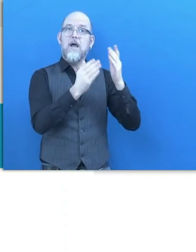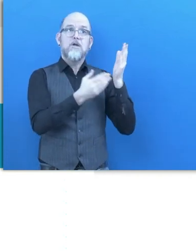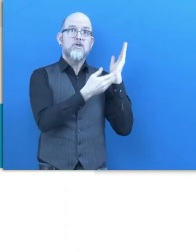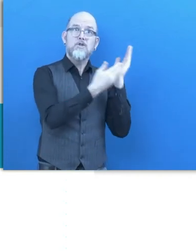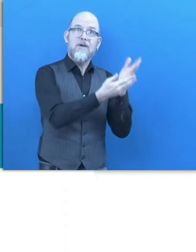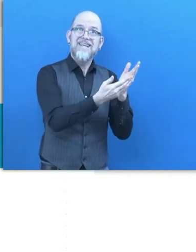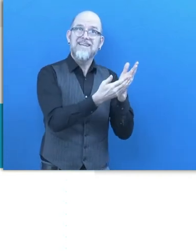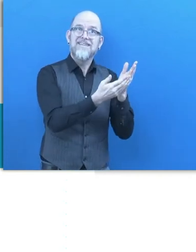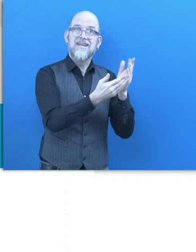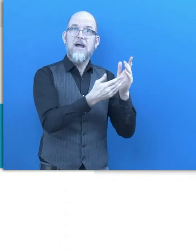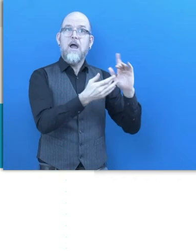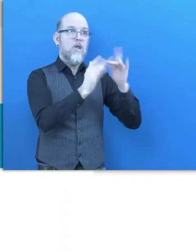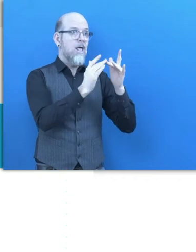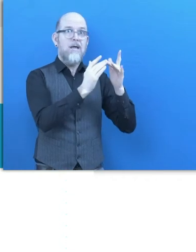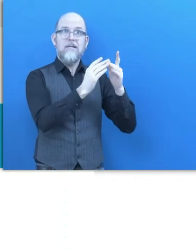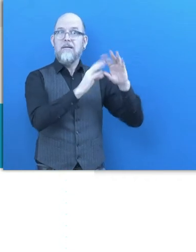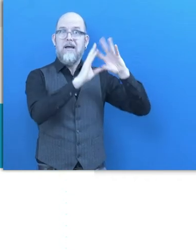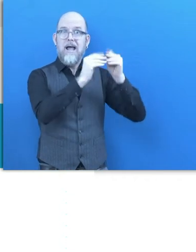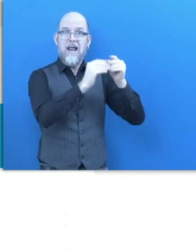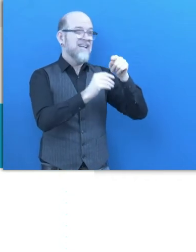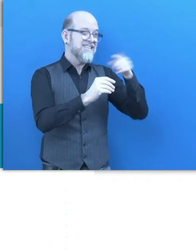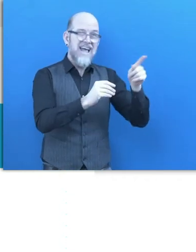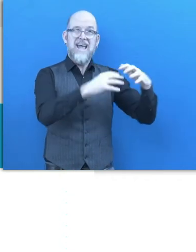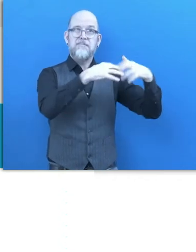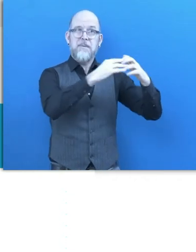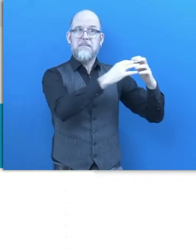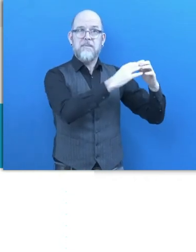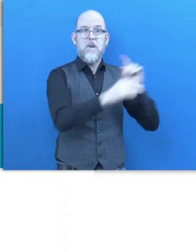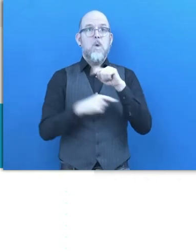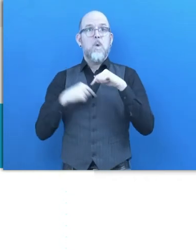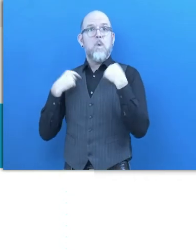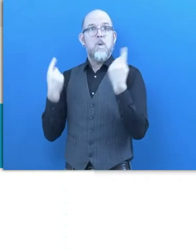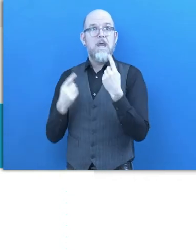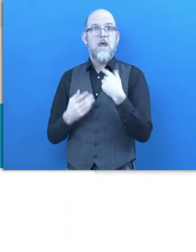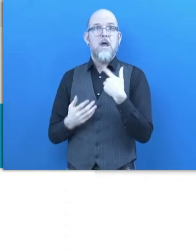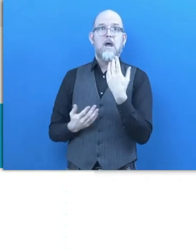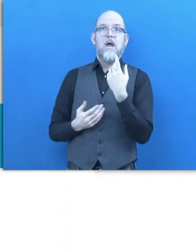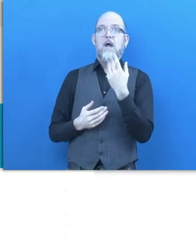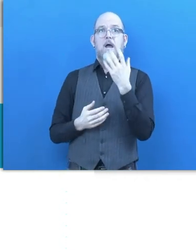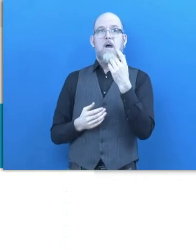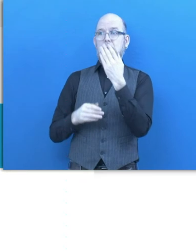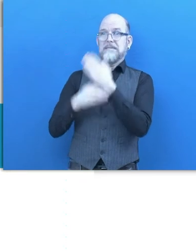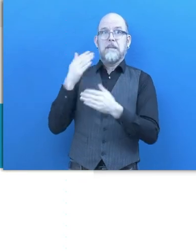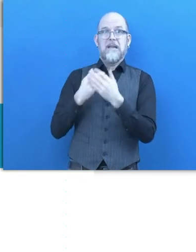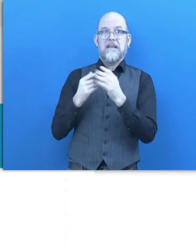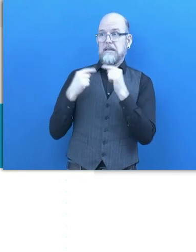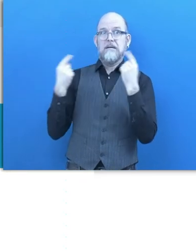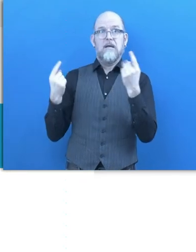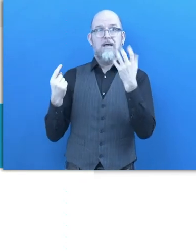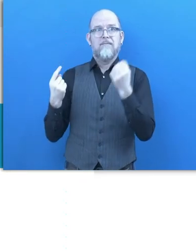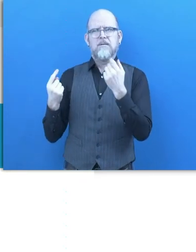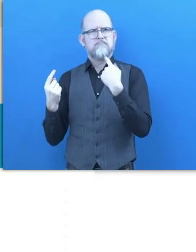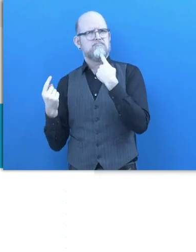faced of being, in some parts, disabled, we can achieve an